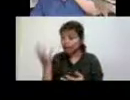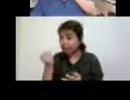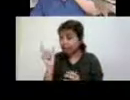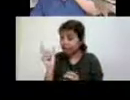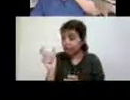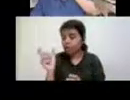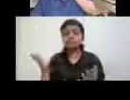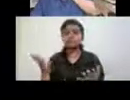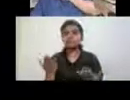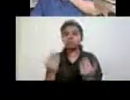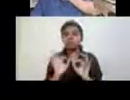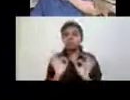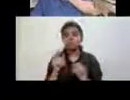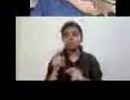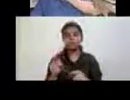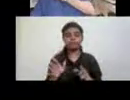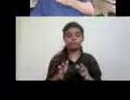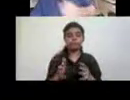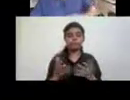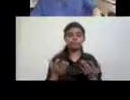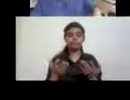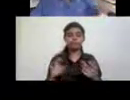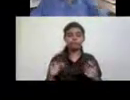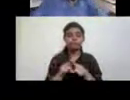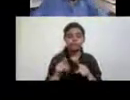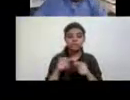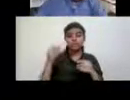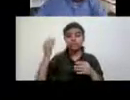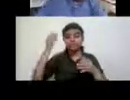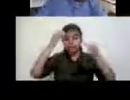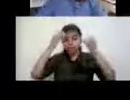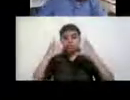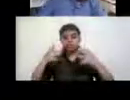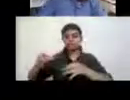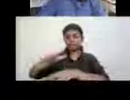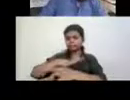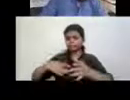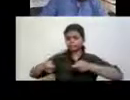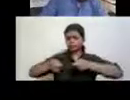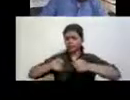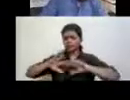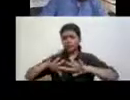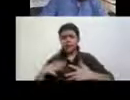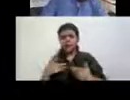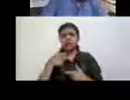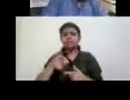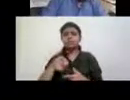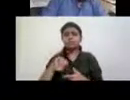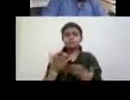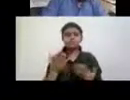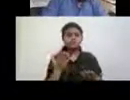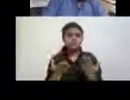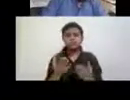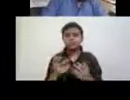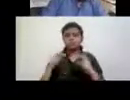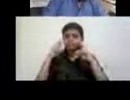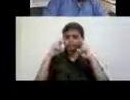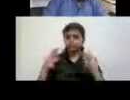Foucauldian way of organizing knowledge that had been organized in such a way that you really couldn't research